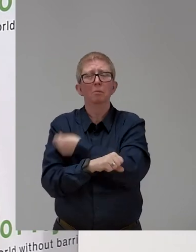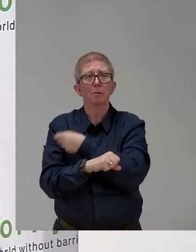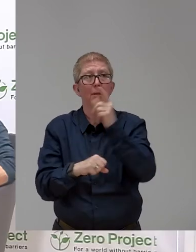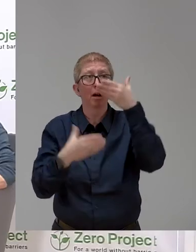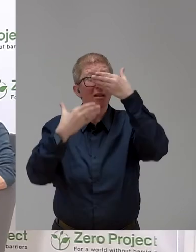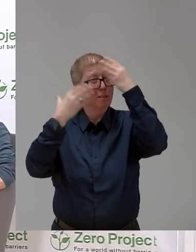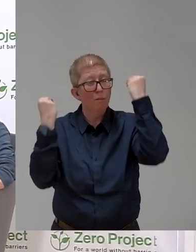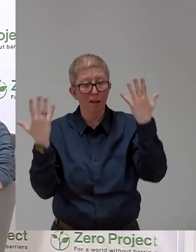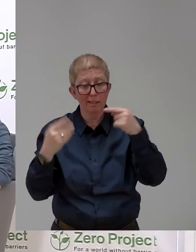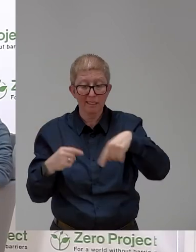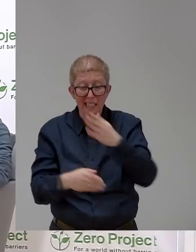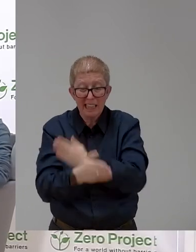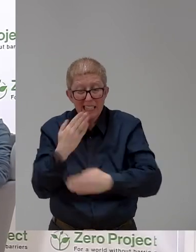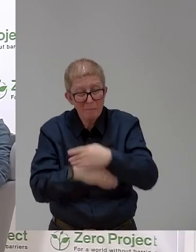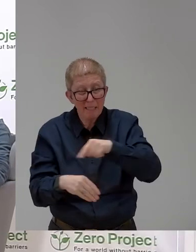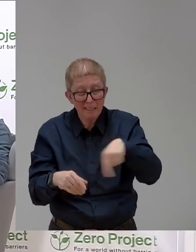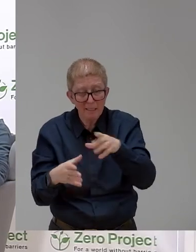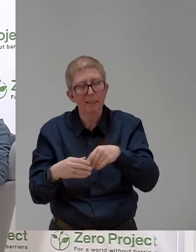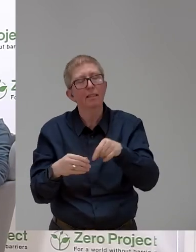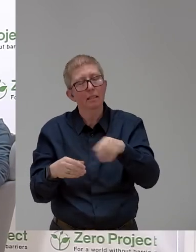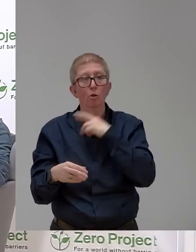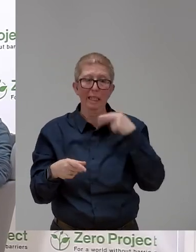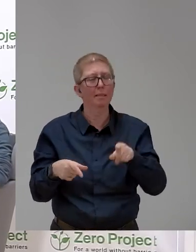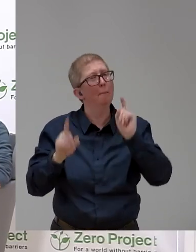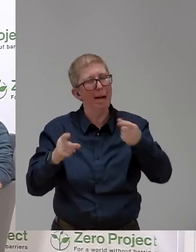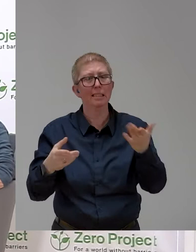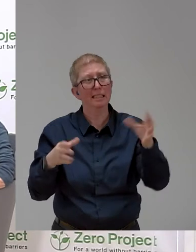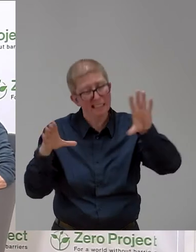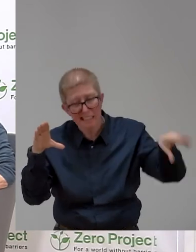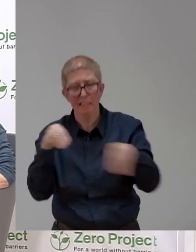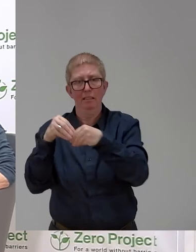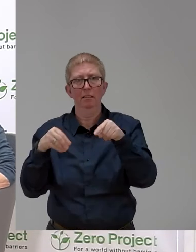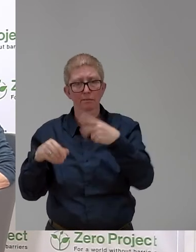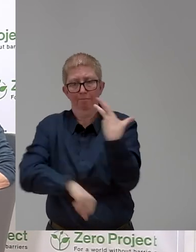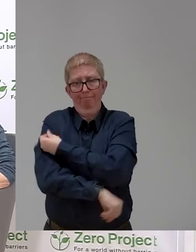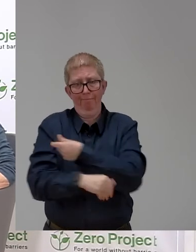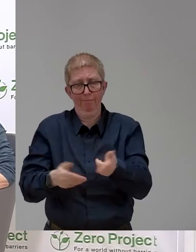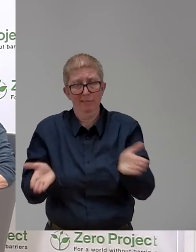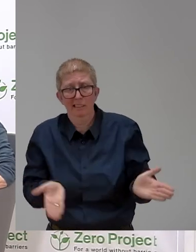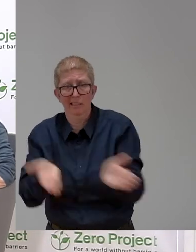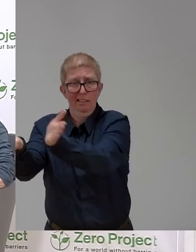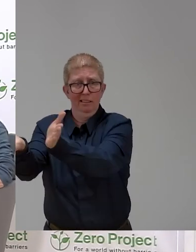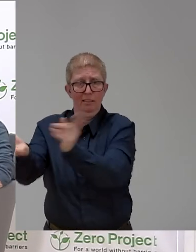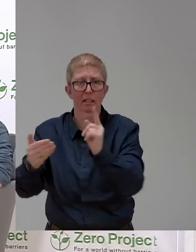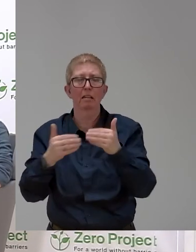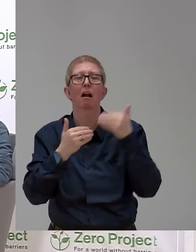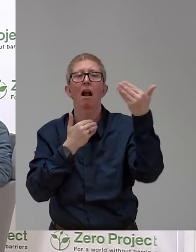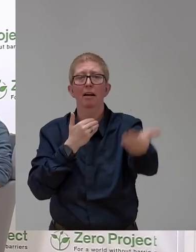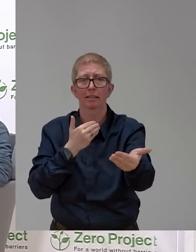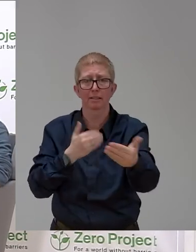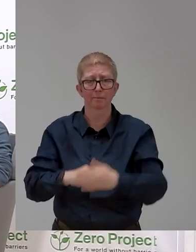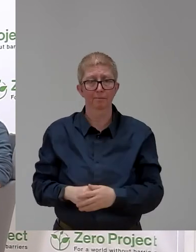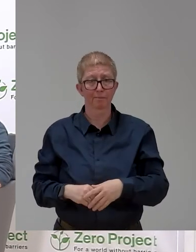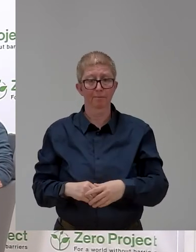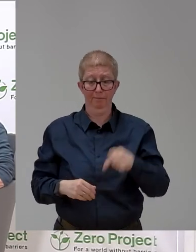now. Johanna, this conference is about employment for persons with disabilities. And you also sit on panels and